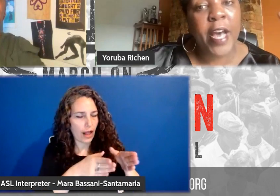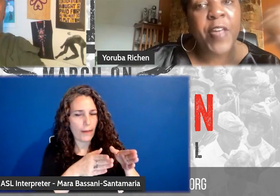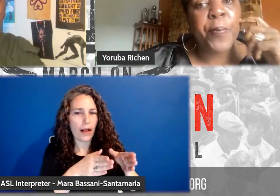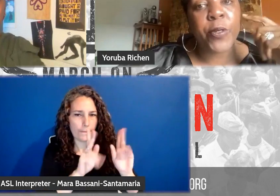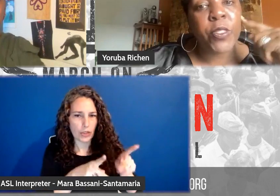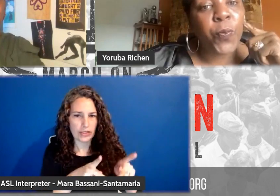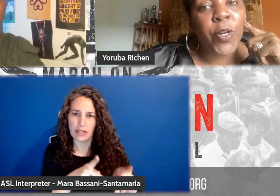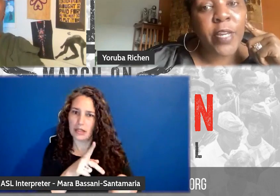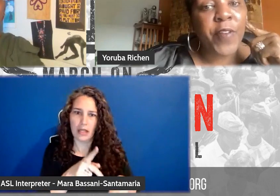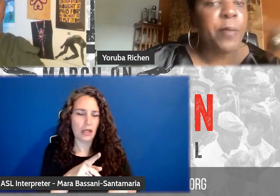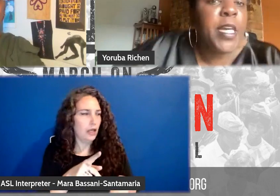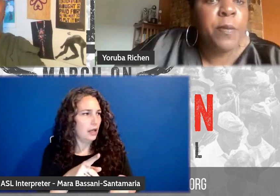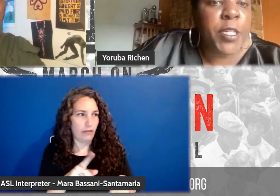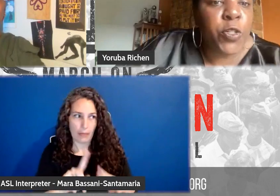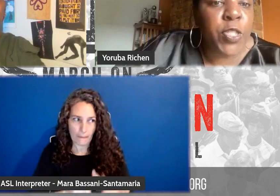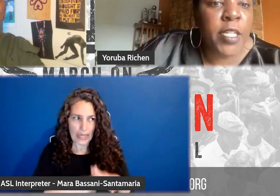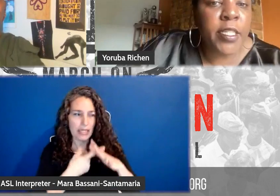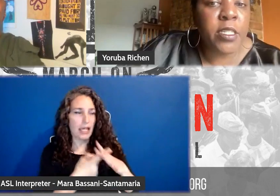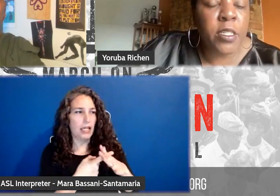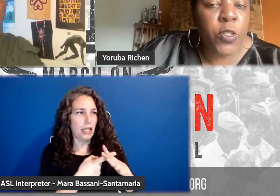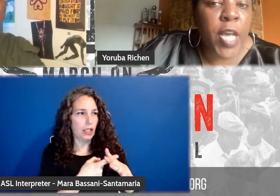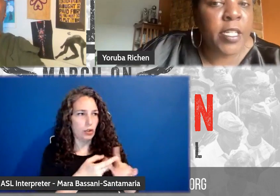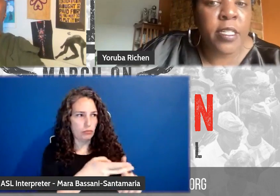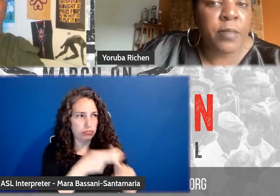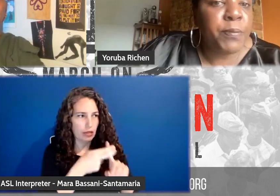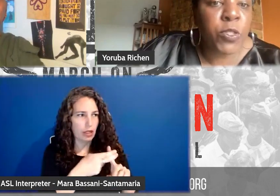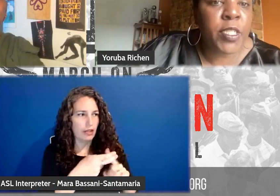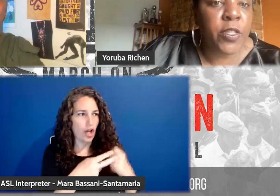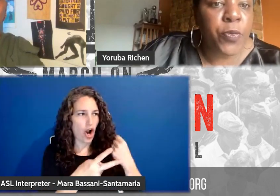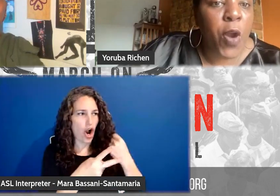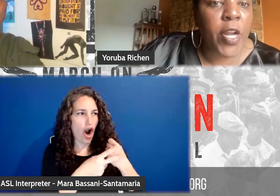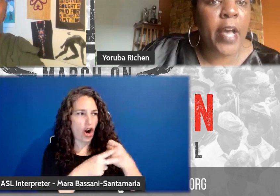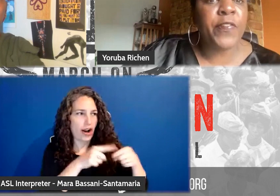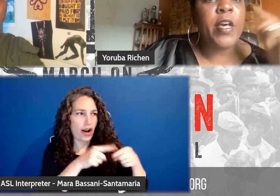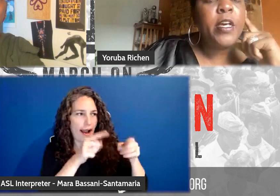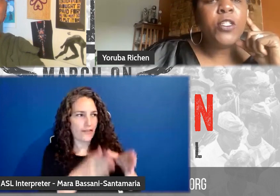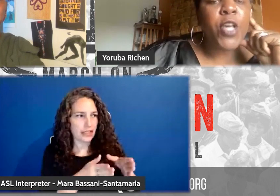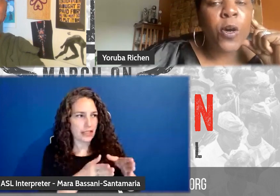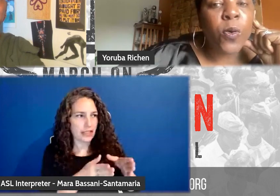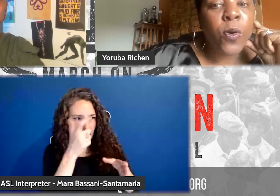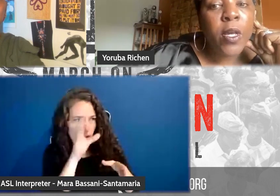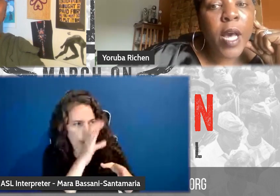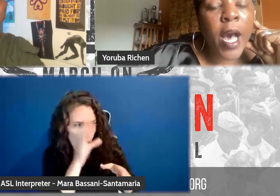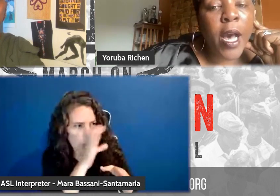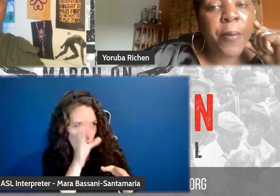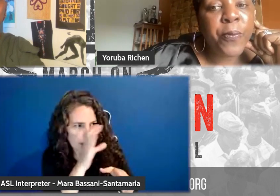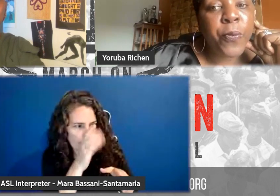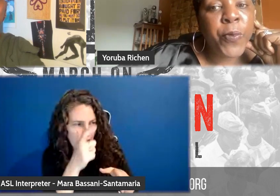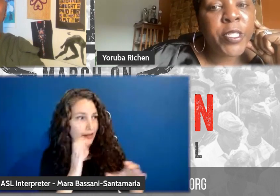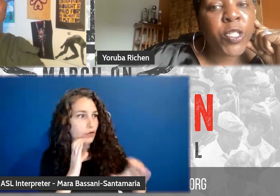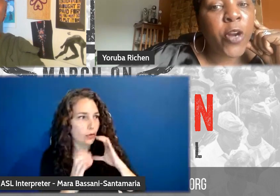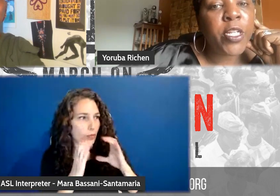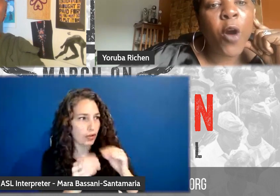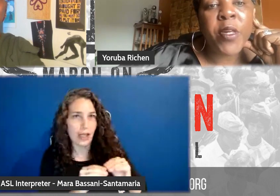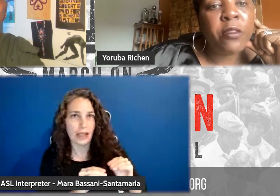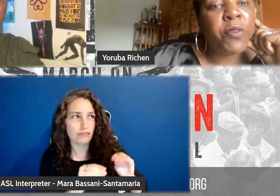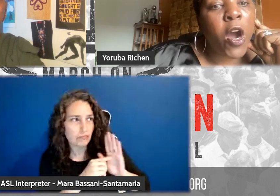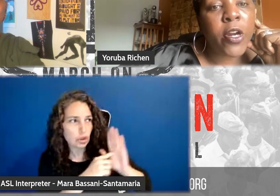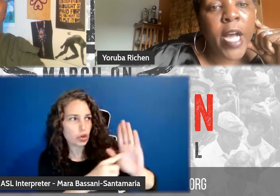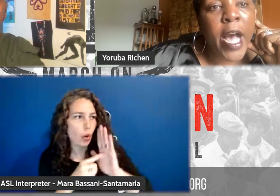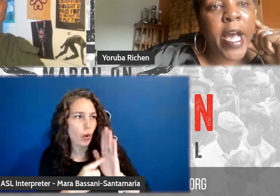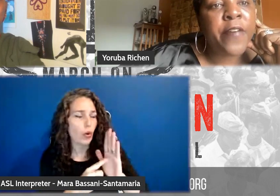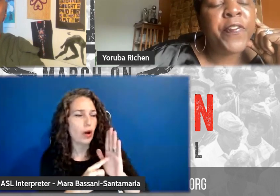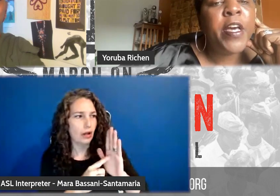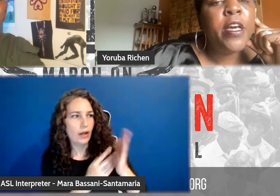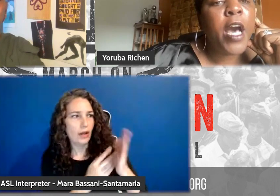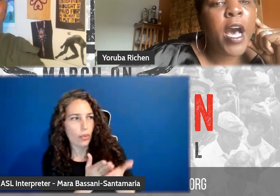you have to have that person working from the beginning, because you're telling this, you're telling this mostly through archive. So we started going through the